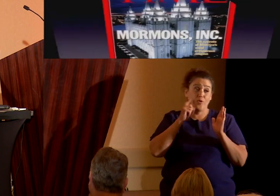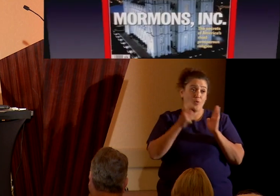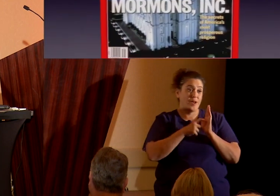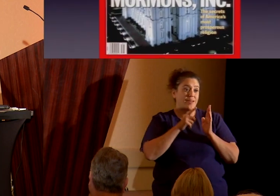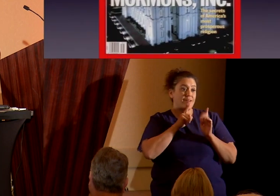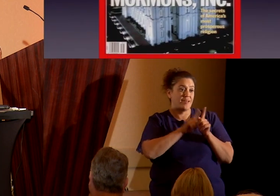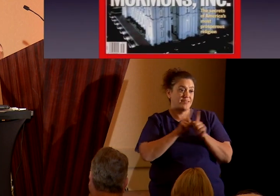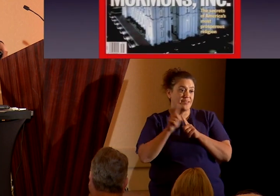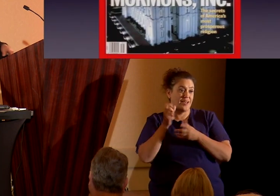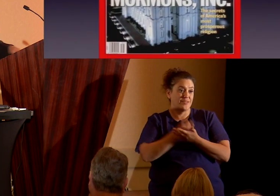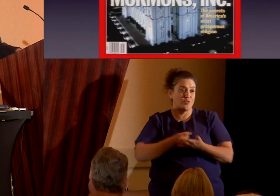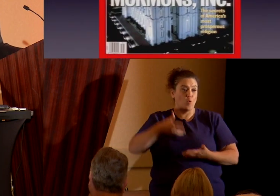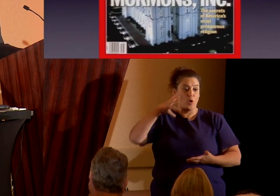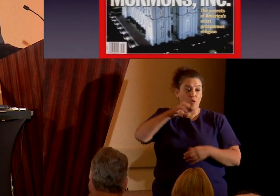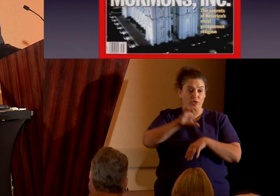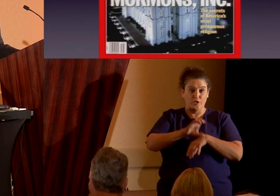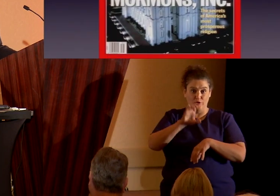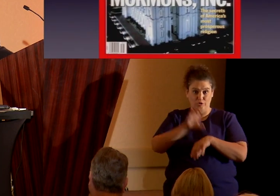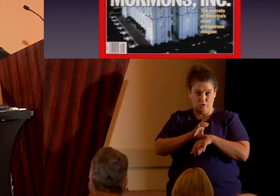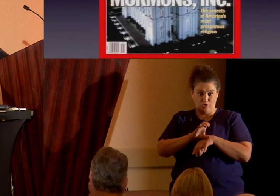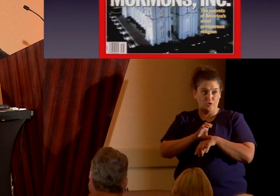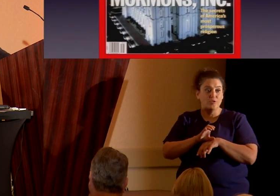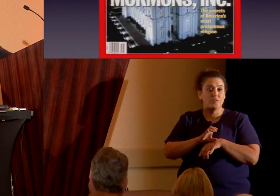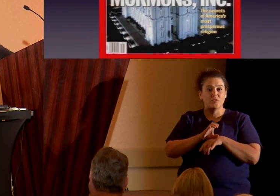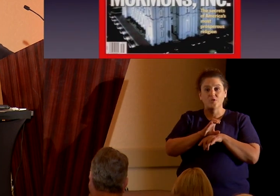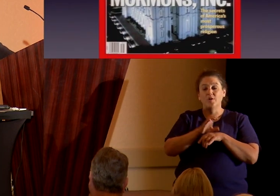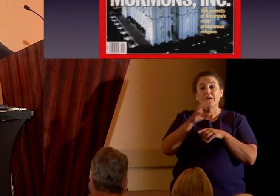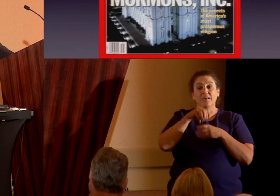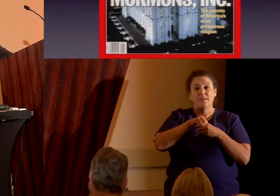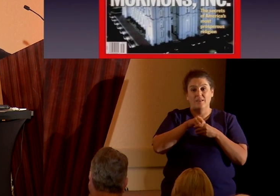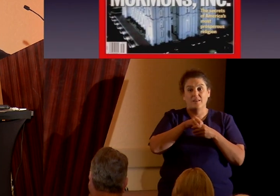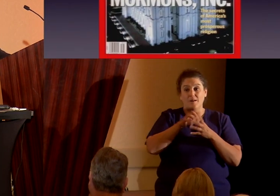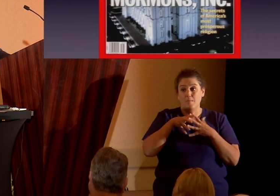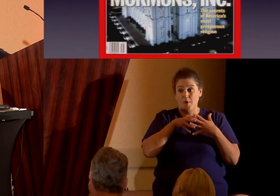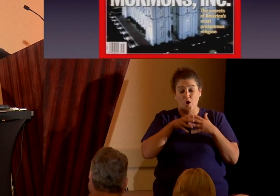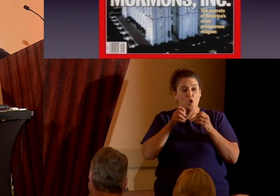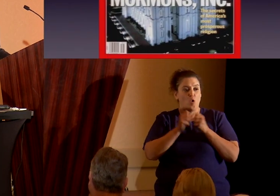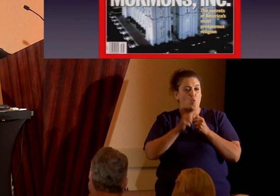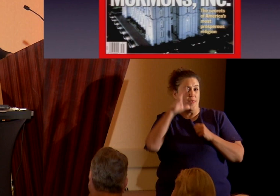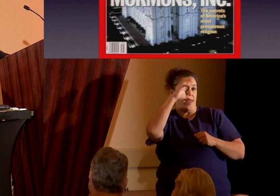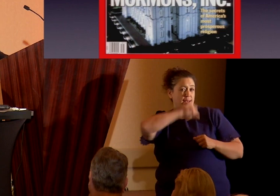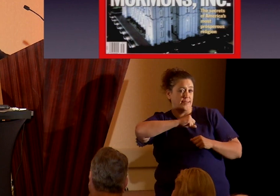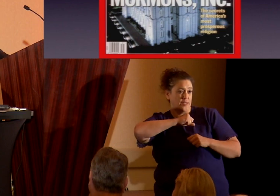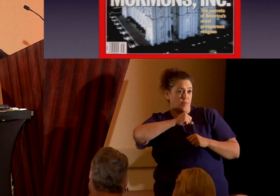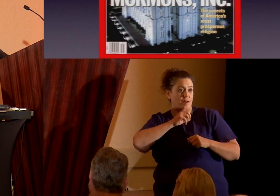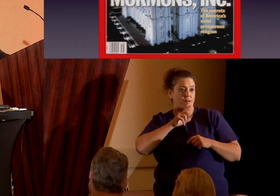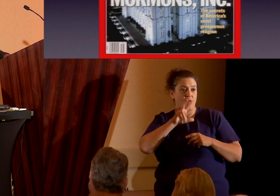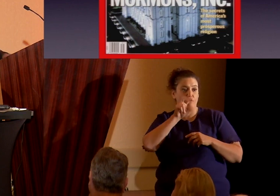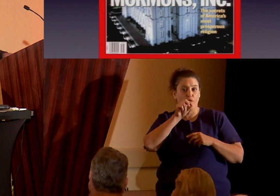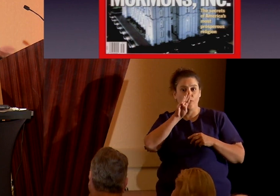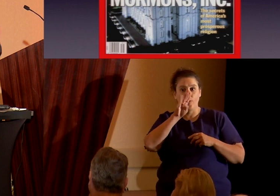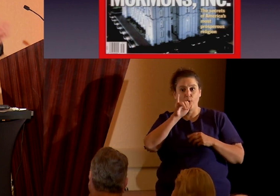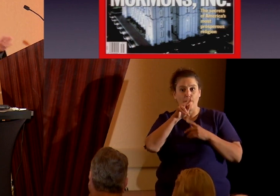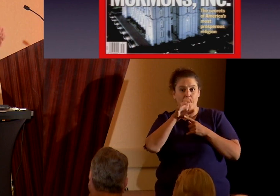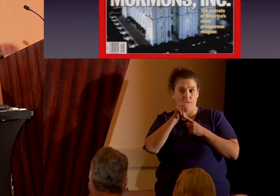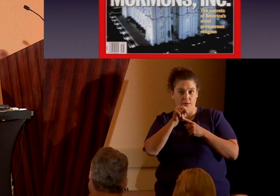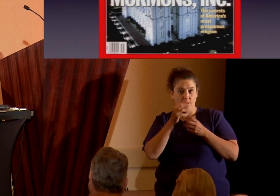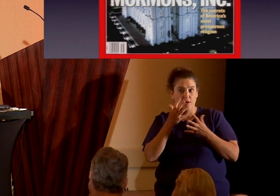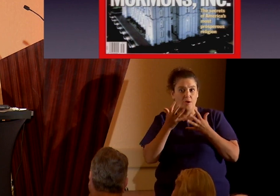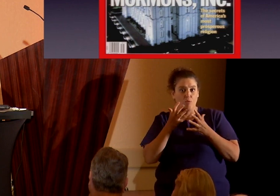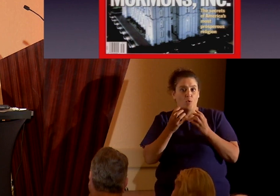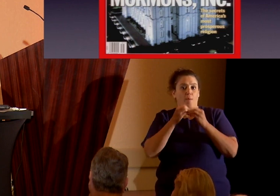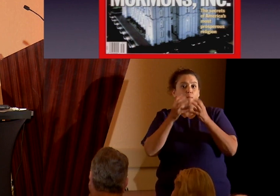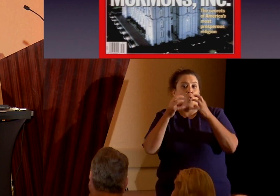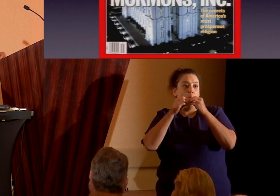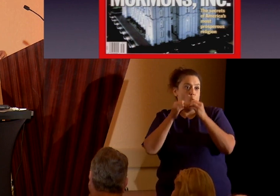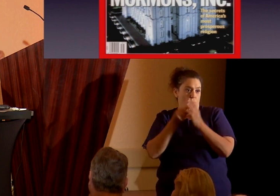wealthiest church per capita in America, with an estimated church assets of at least 30 billion, and probably way, way